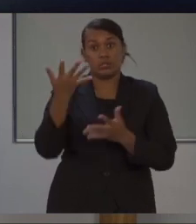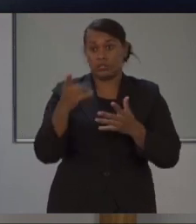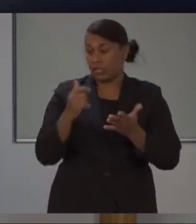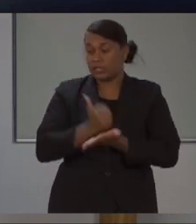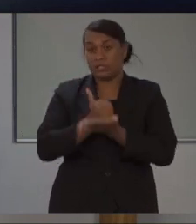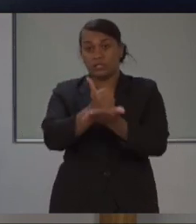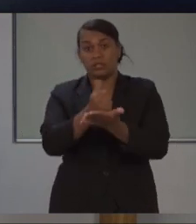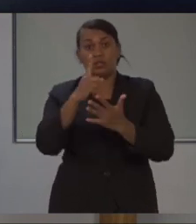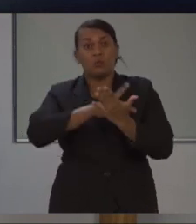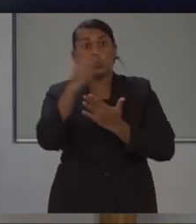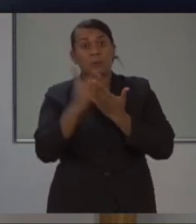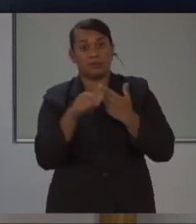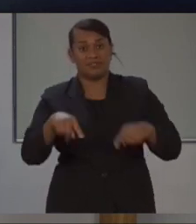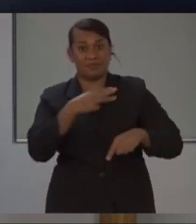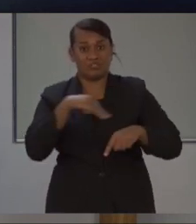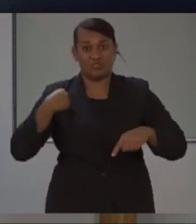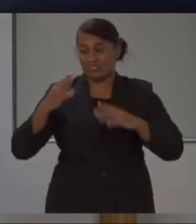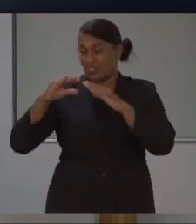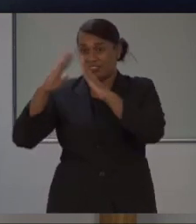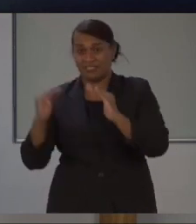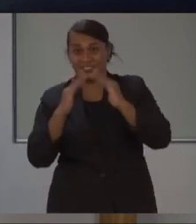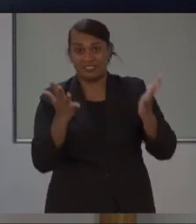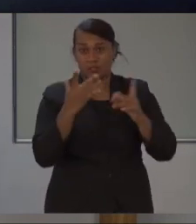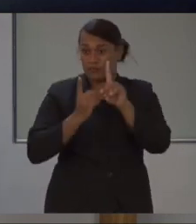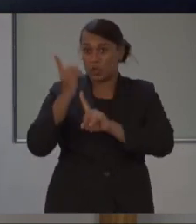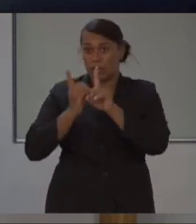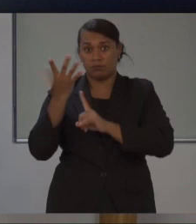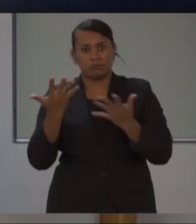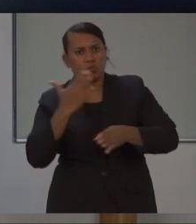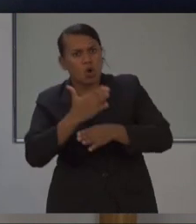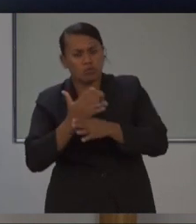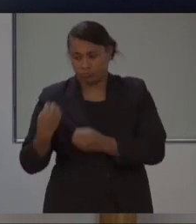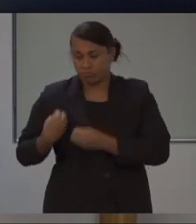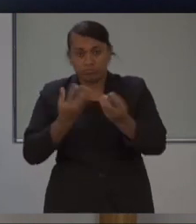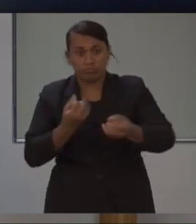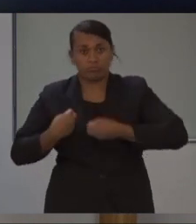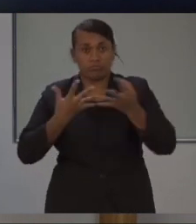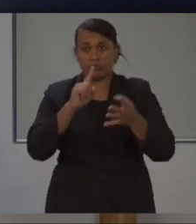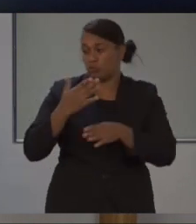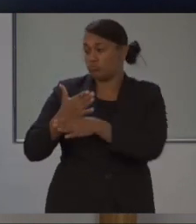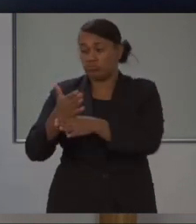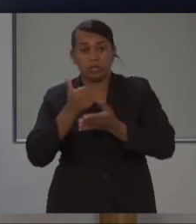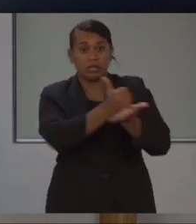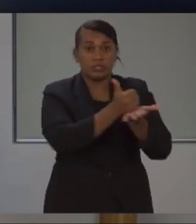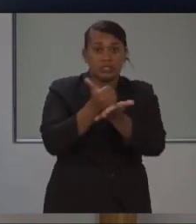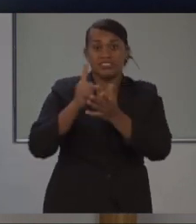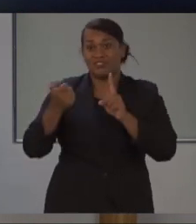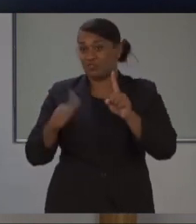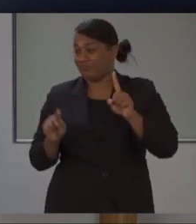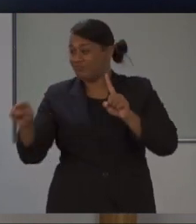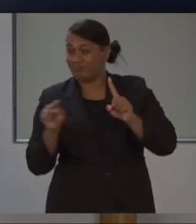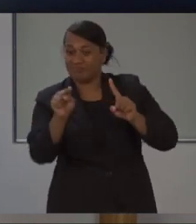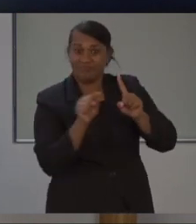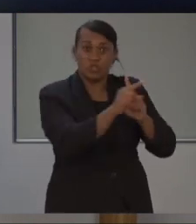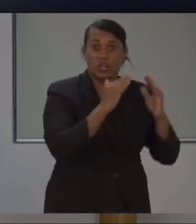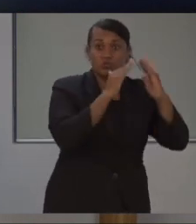the Ministry of Housing and Community Development is working to provide relief to high-need households as quickly as